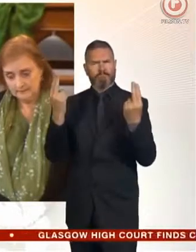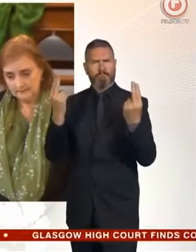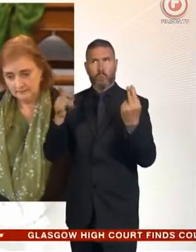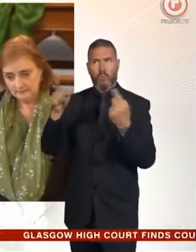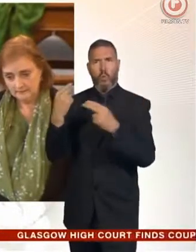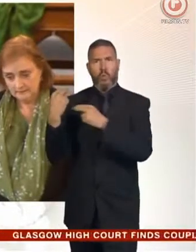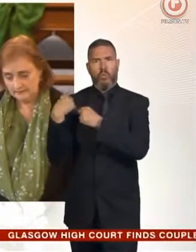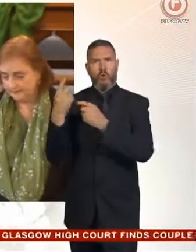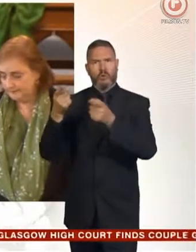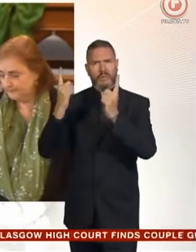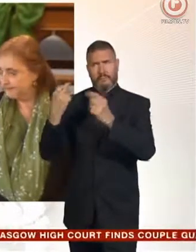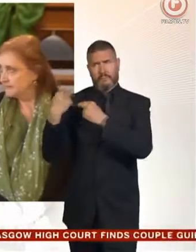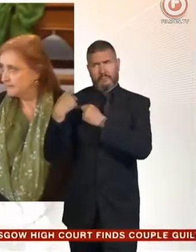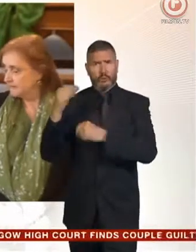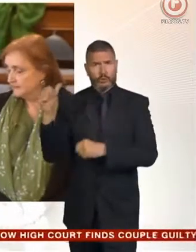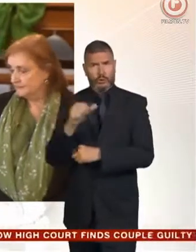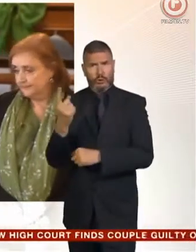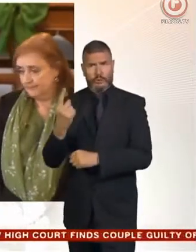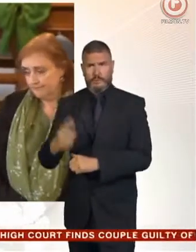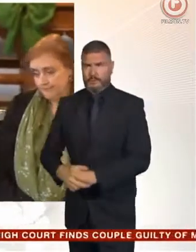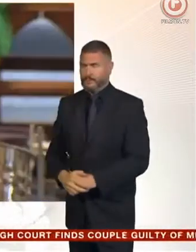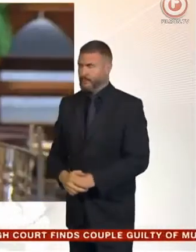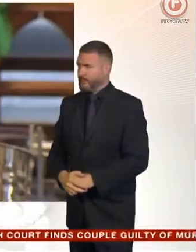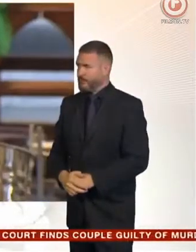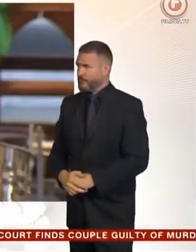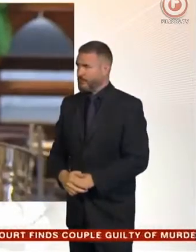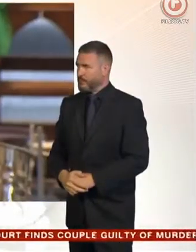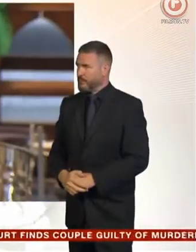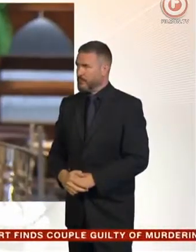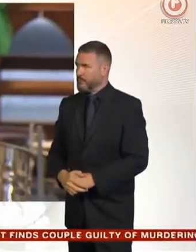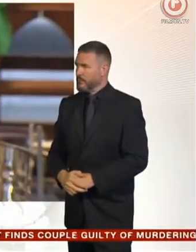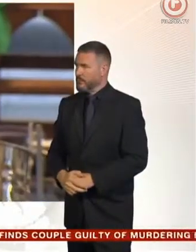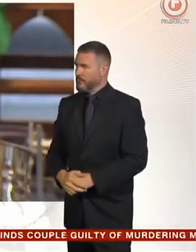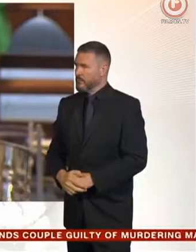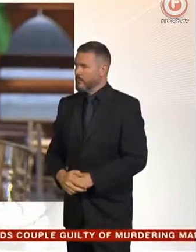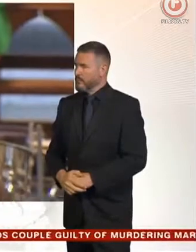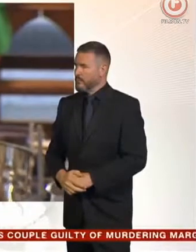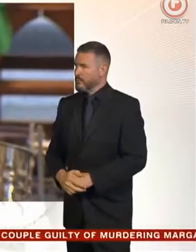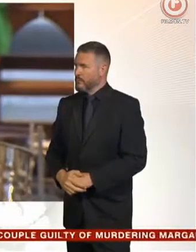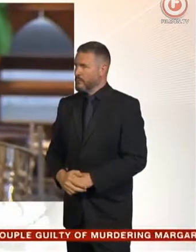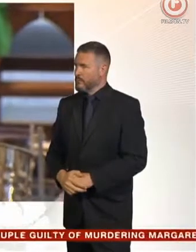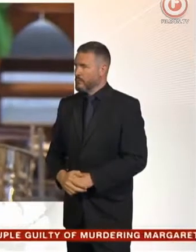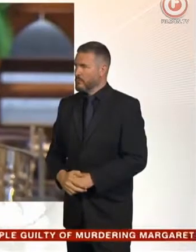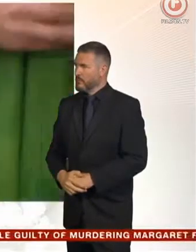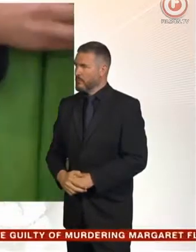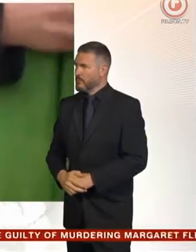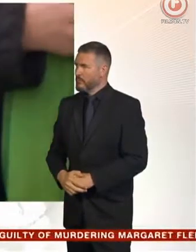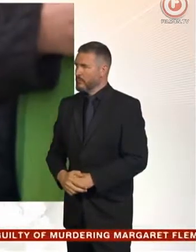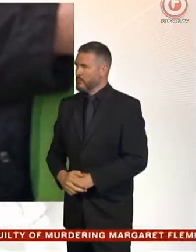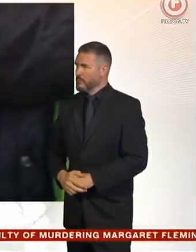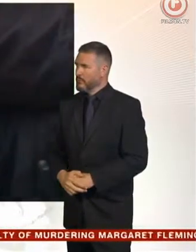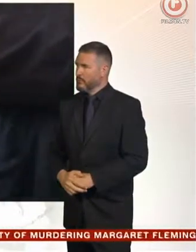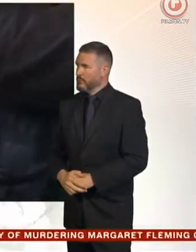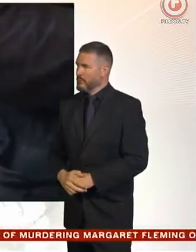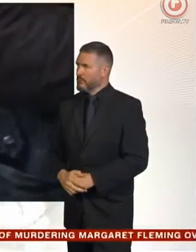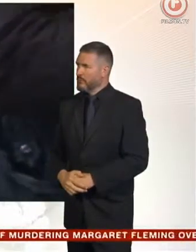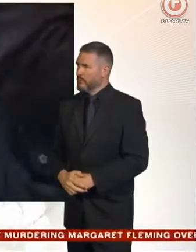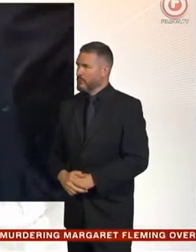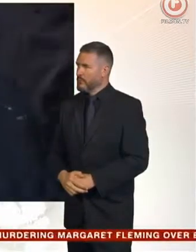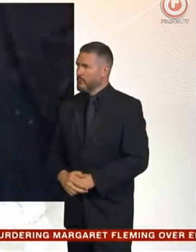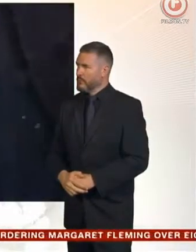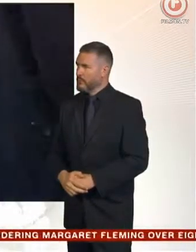in our hearts. It's I know that change is going to come.